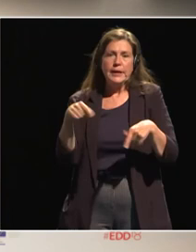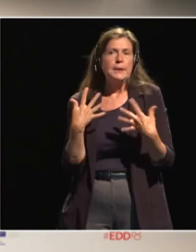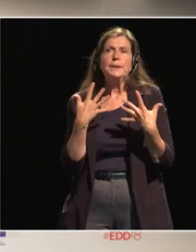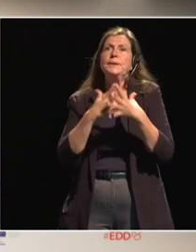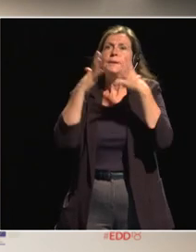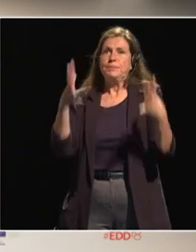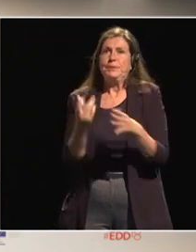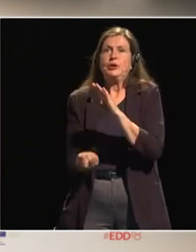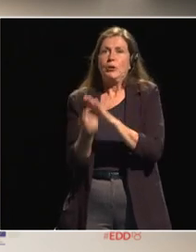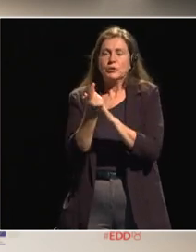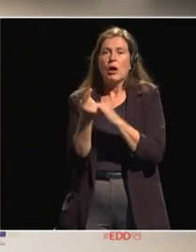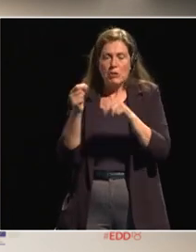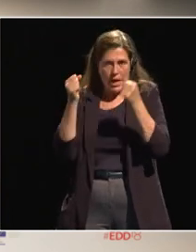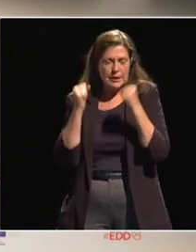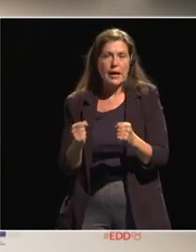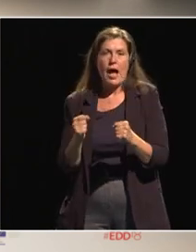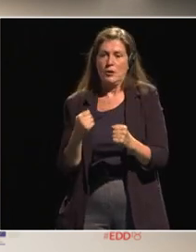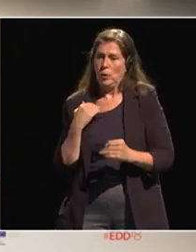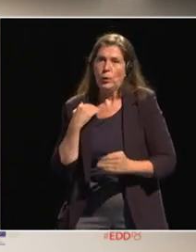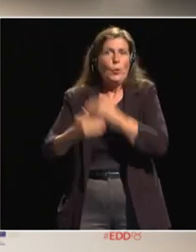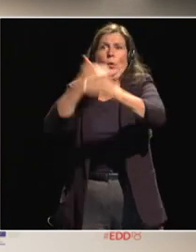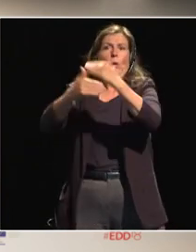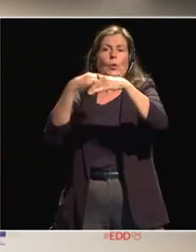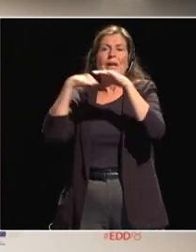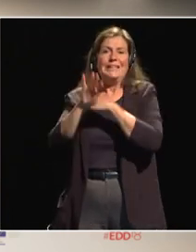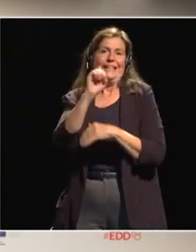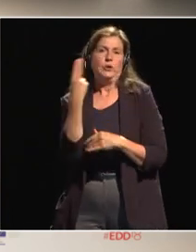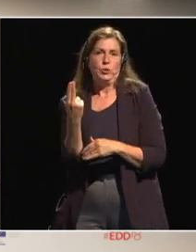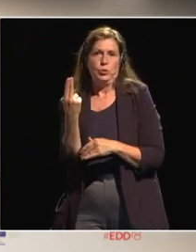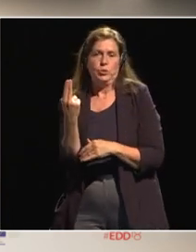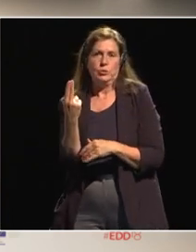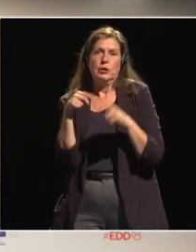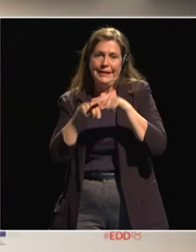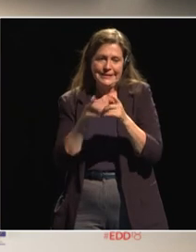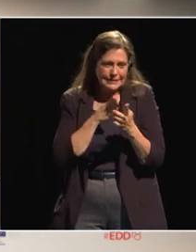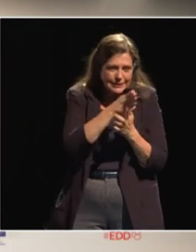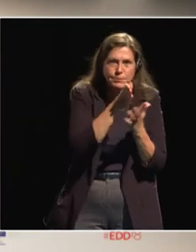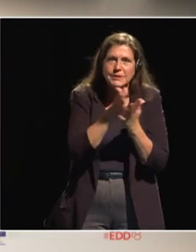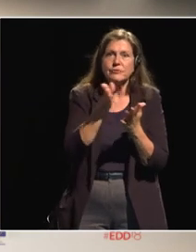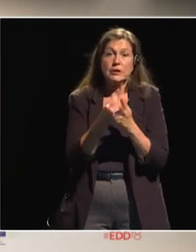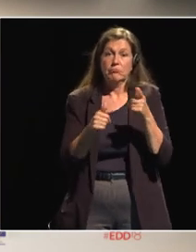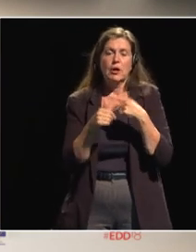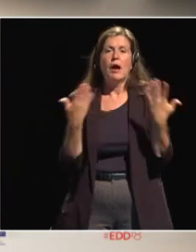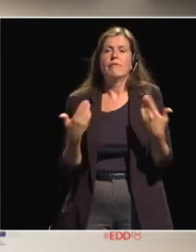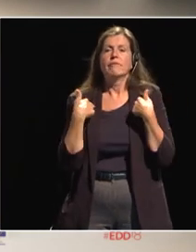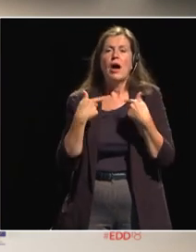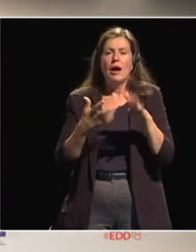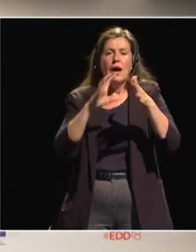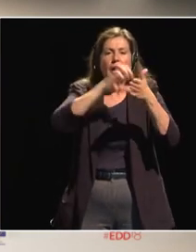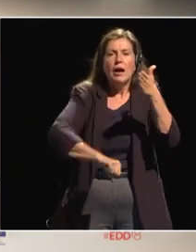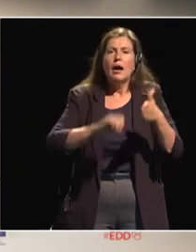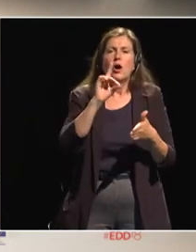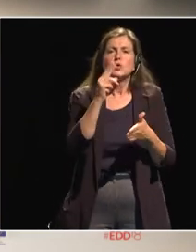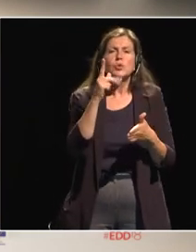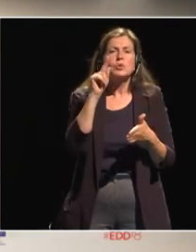to to do well in the european union particularly on uh specific product lines where we have duty-free tariff-free access